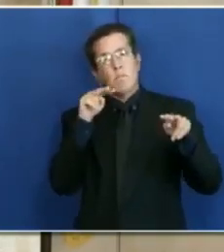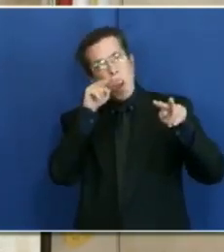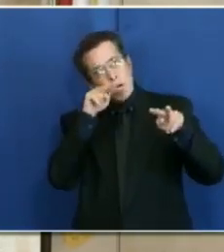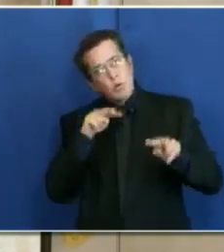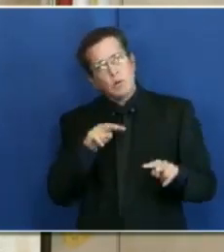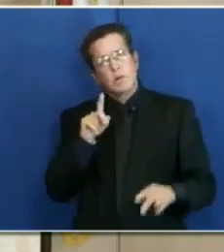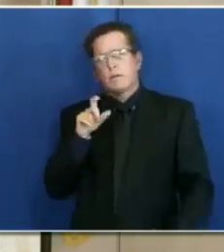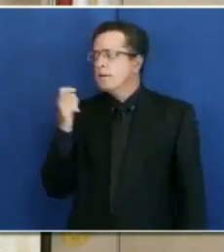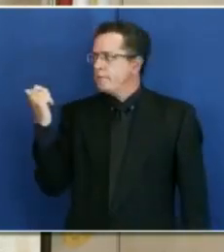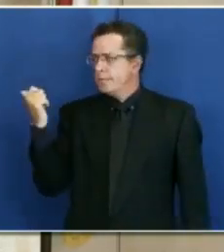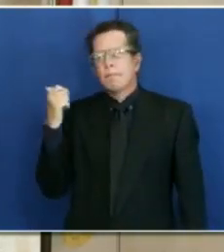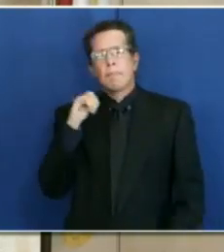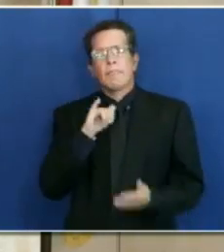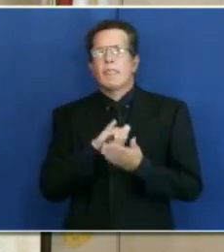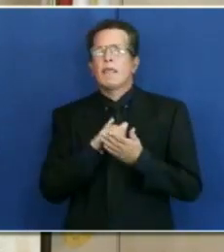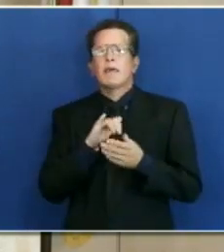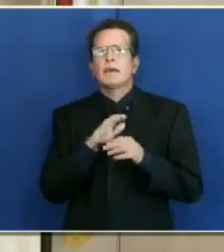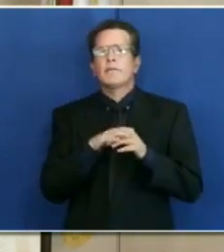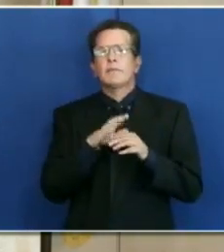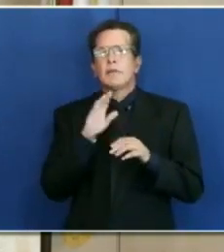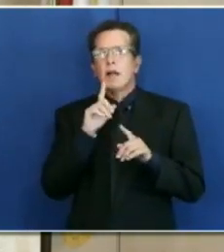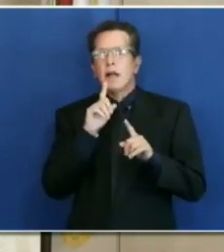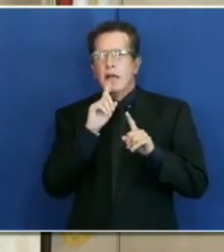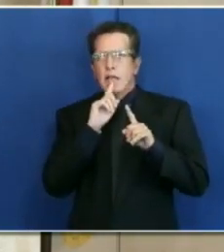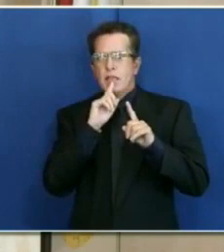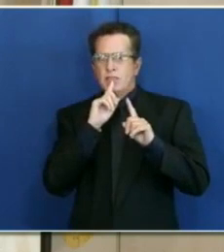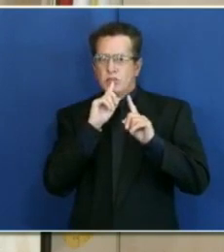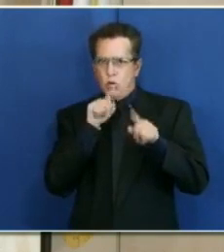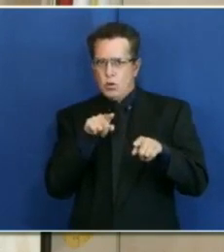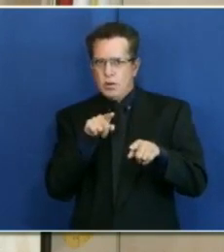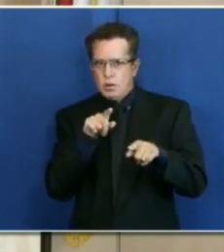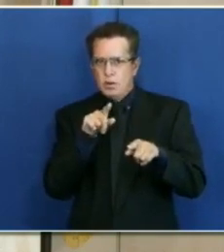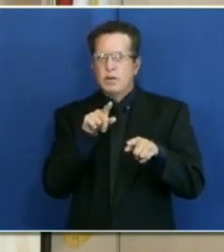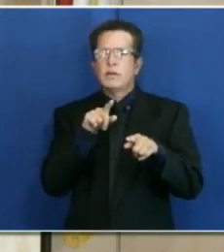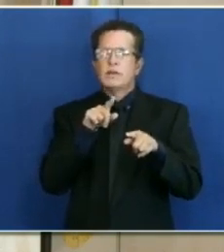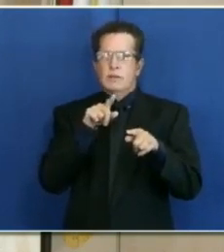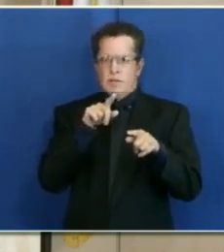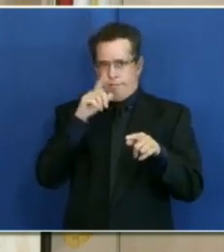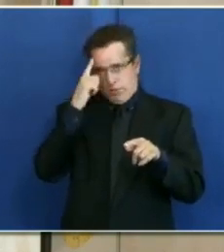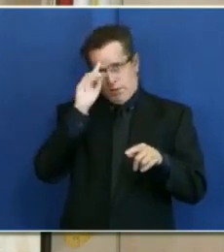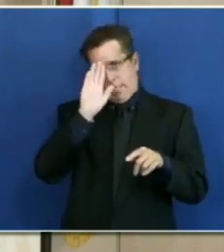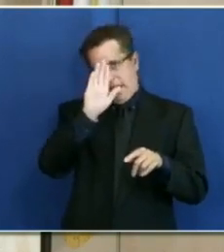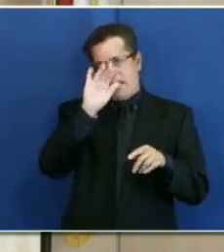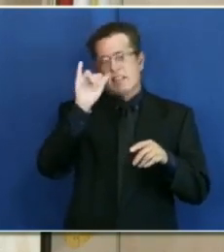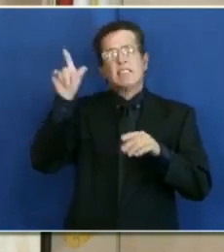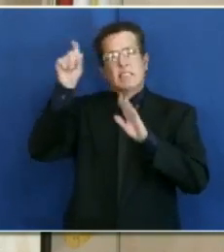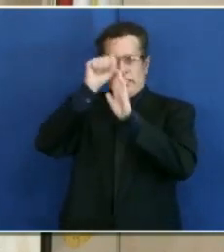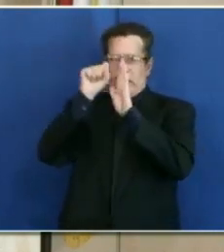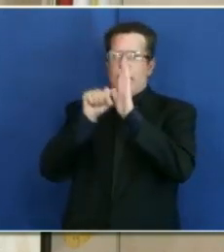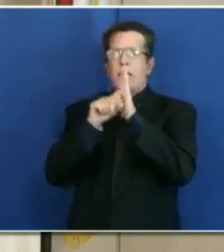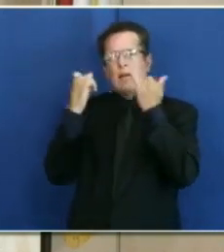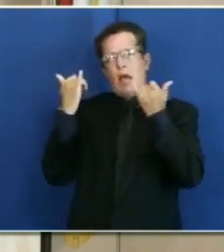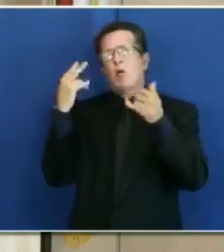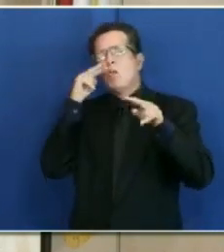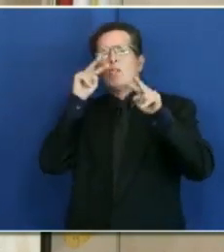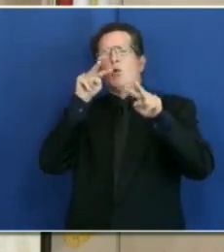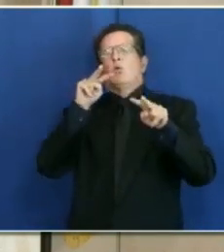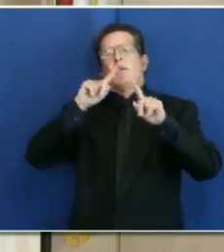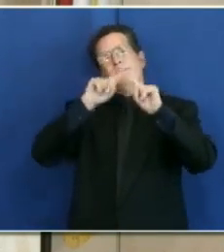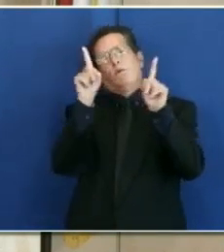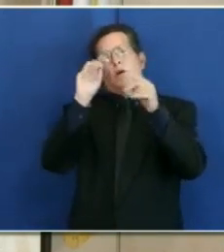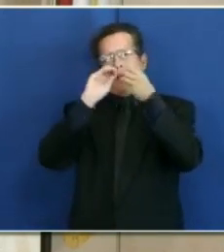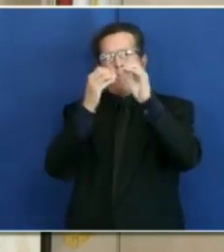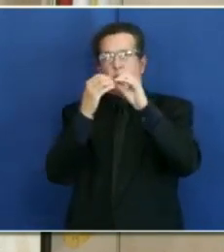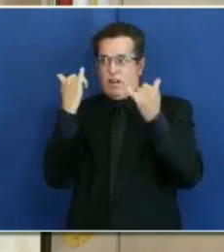In the answer to the other two questions before you, the state is looking at different metrics